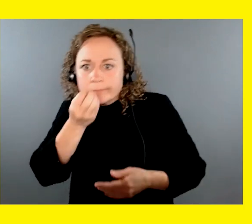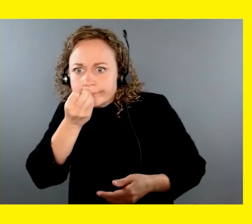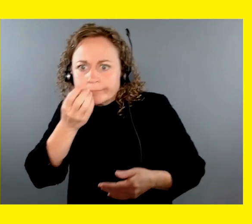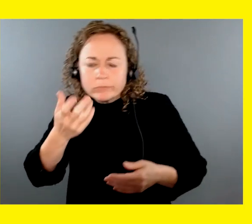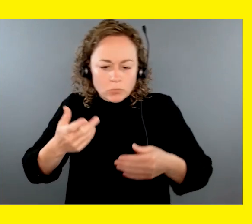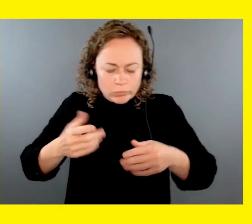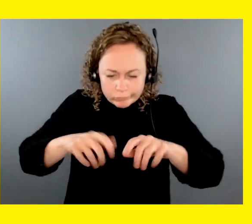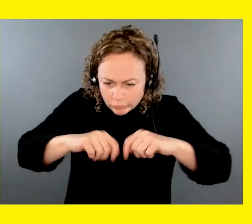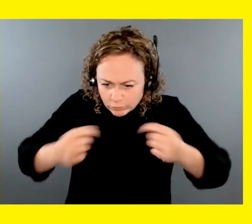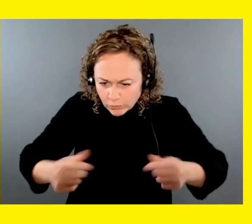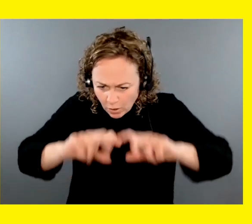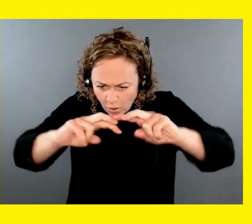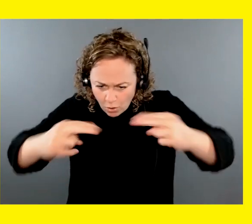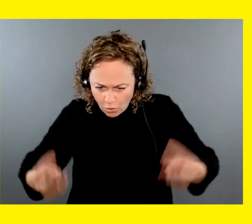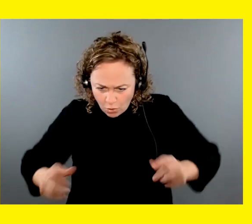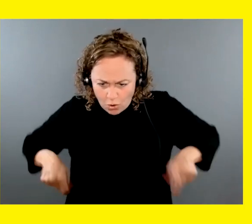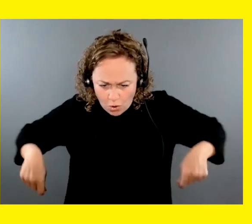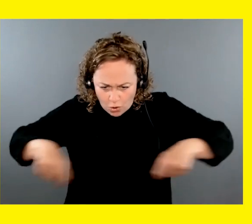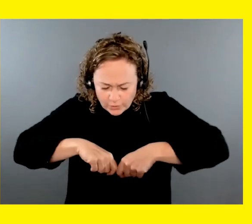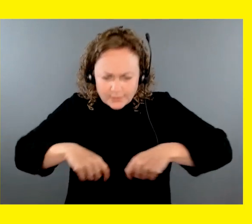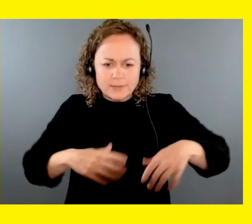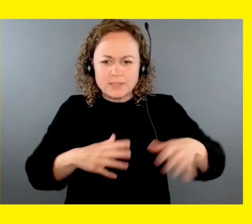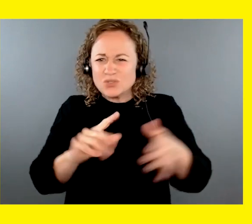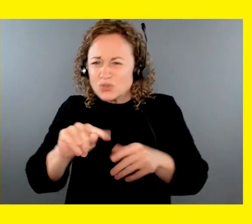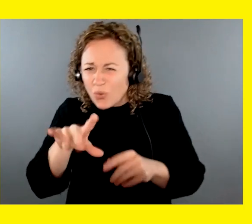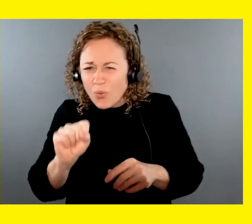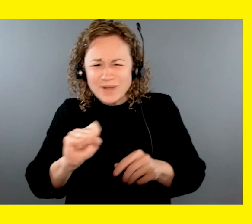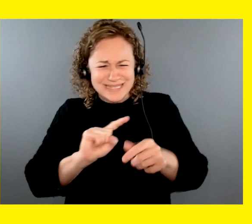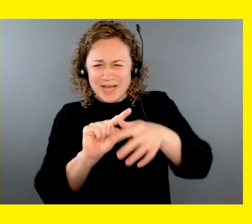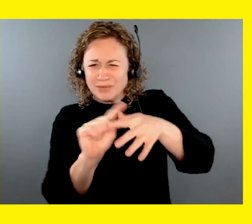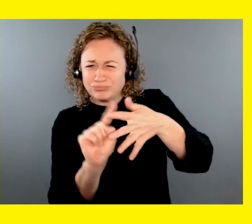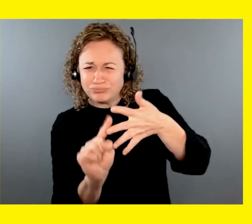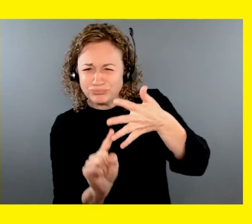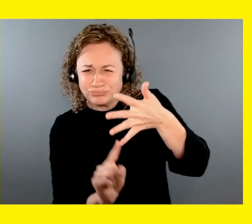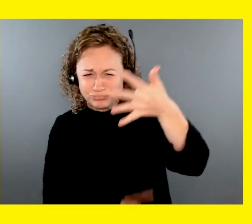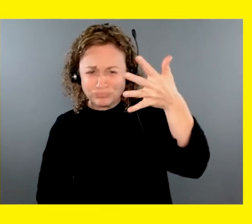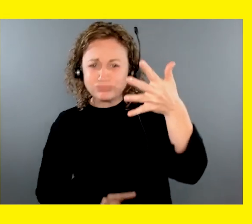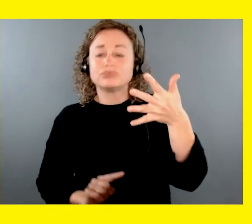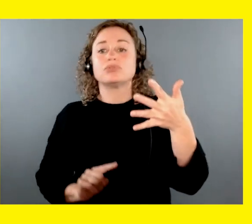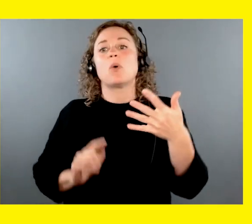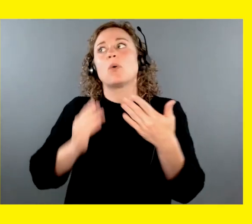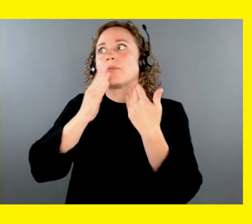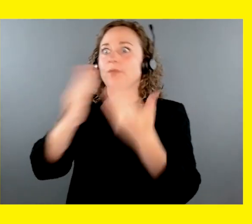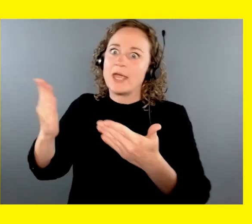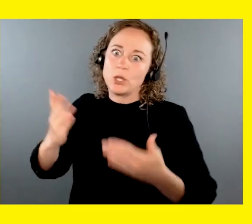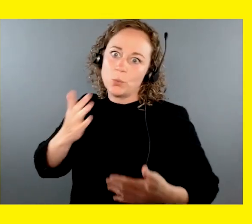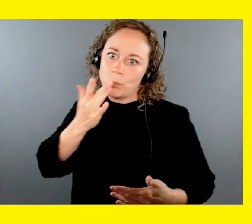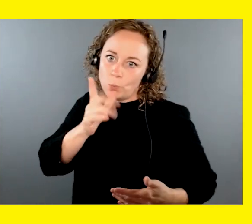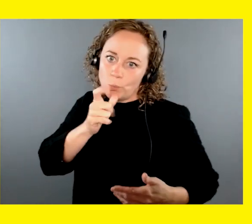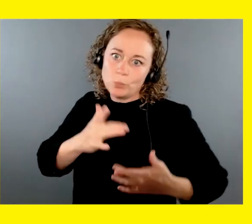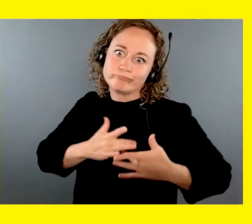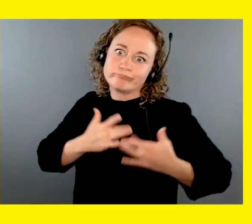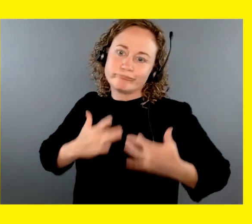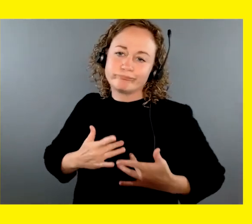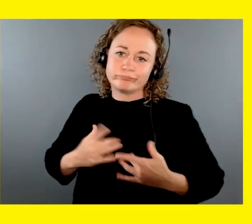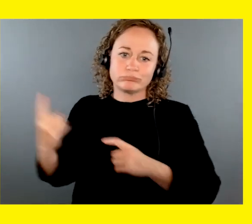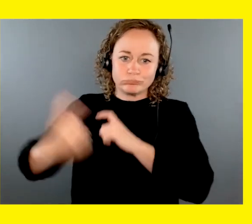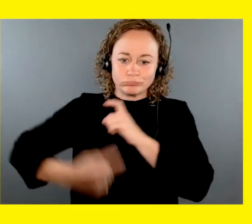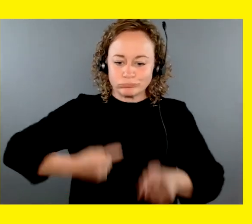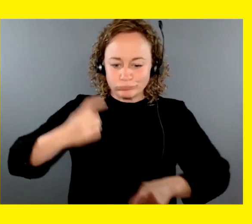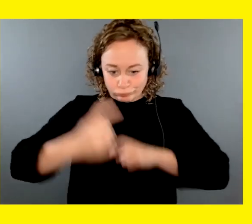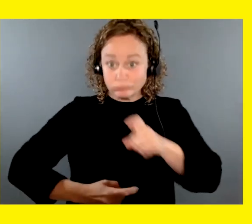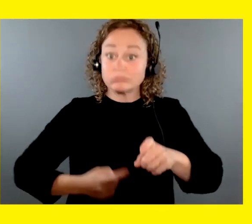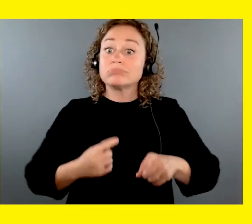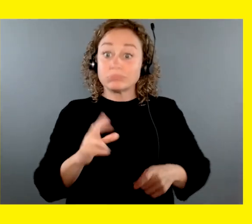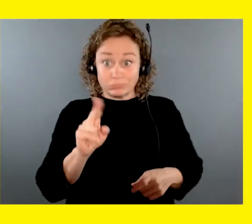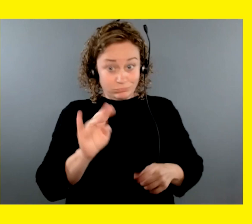veterinary care, food, harnesses, and toys. Thanks to our generous supporters, CNIB is making remarkable progress on their plans to